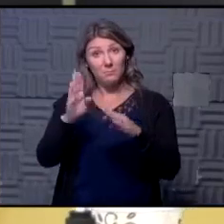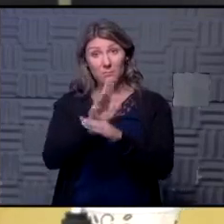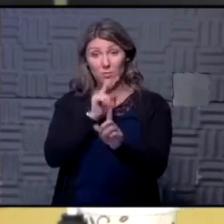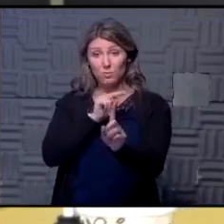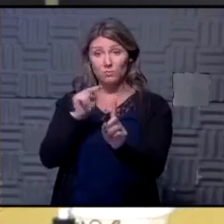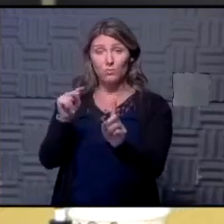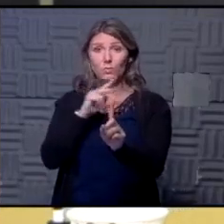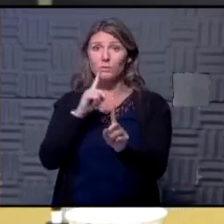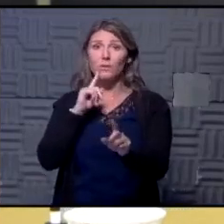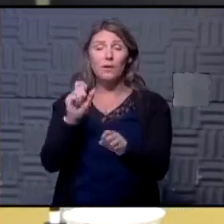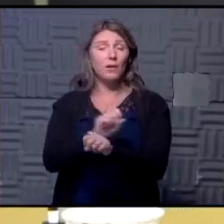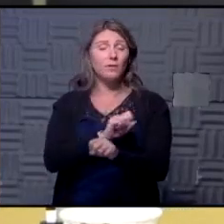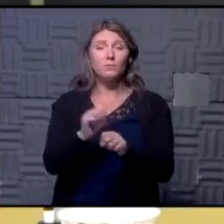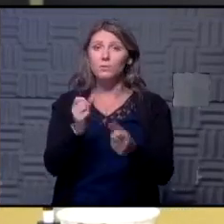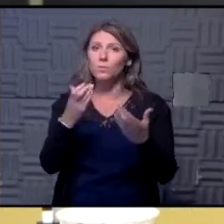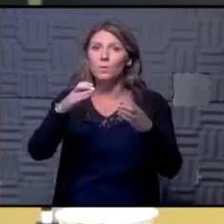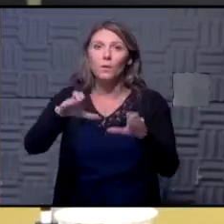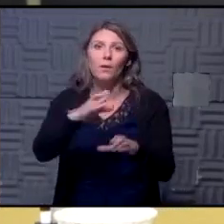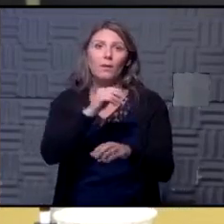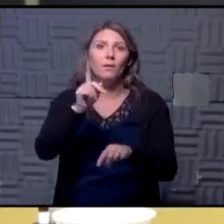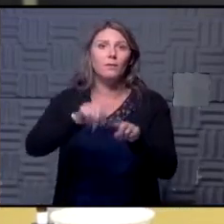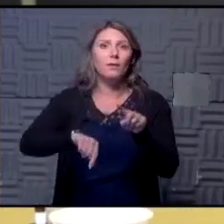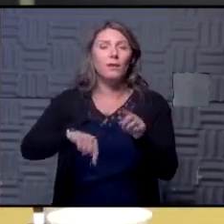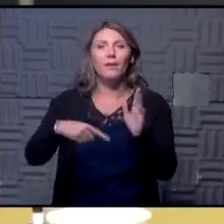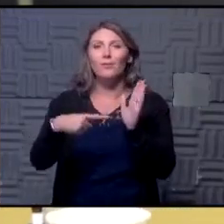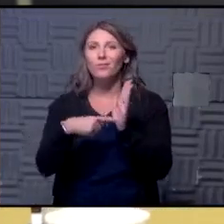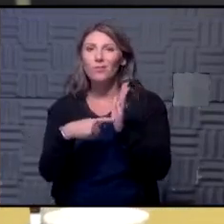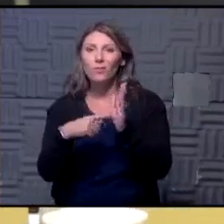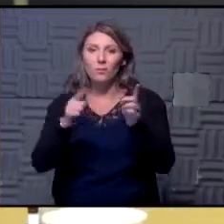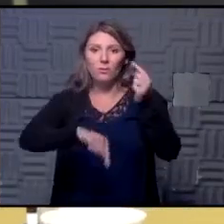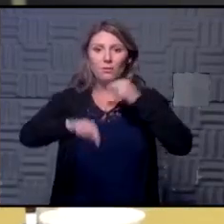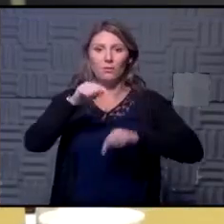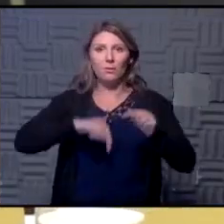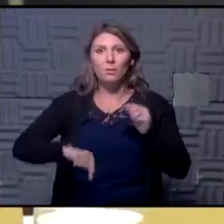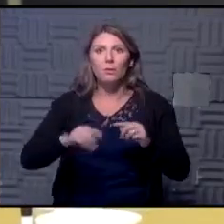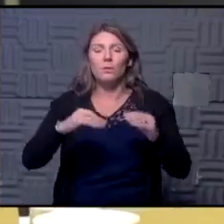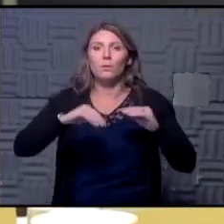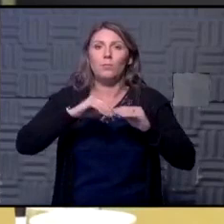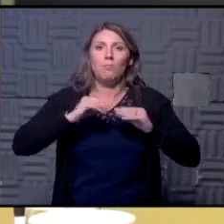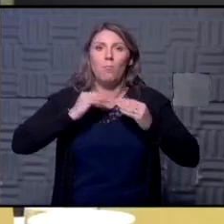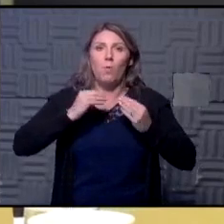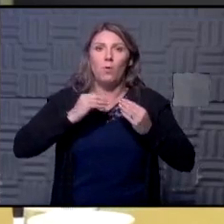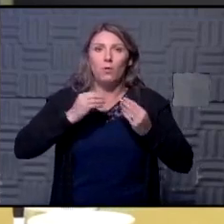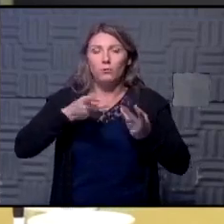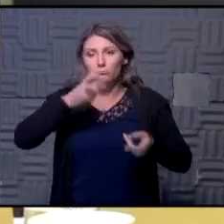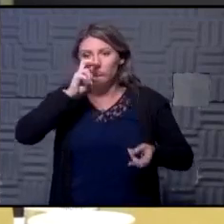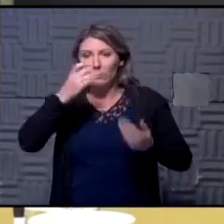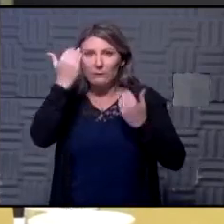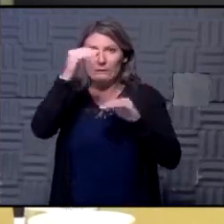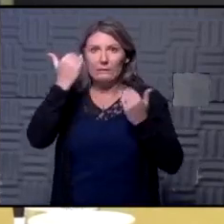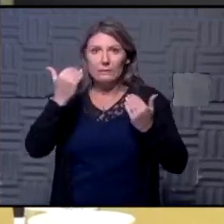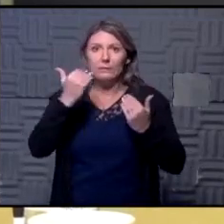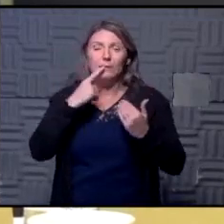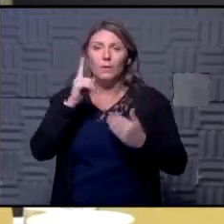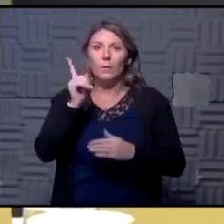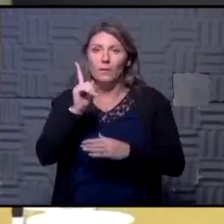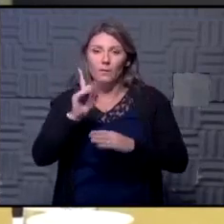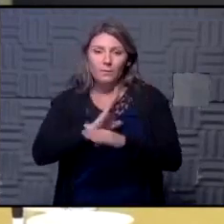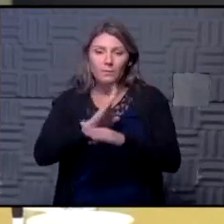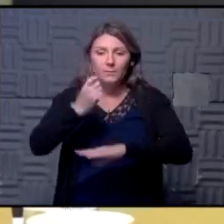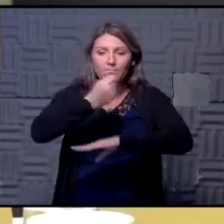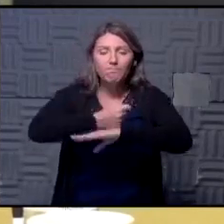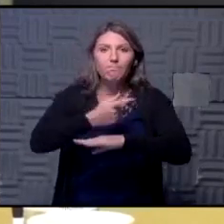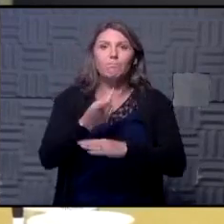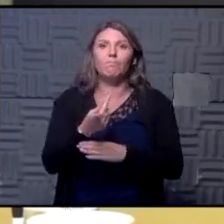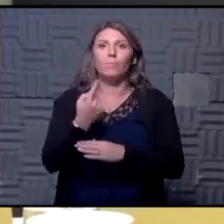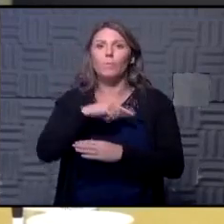absolutely do not want to and cannot afford to move back into a more restrictive phase where businesses are shutting down you know we have to look